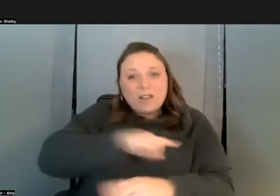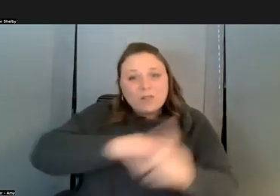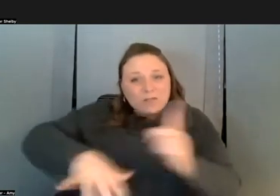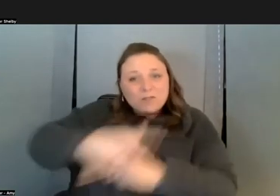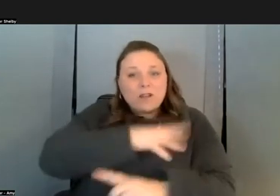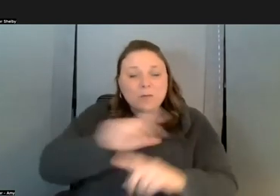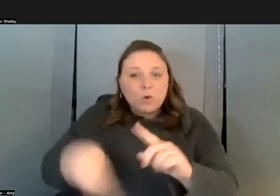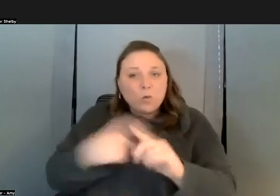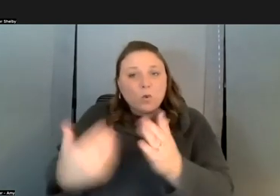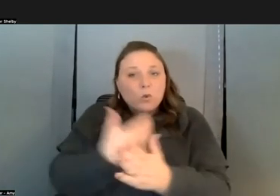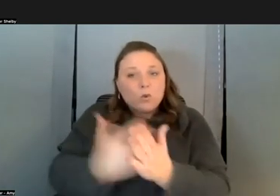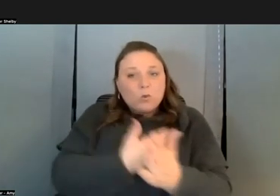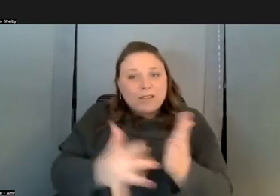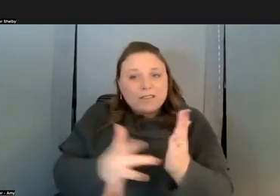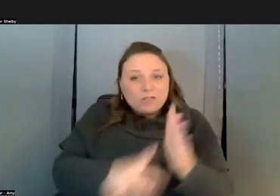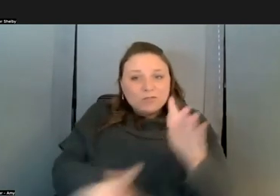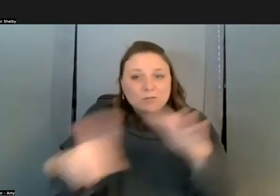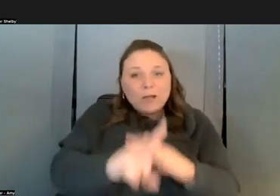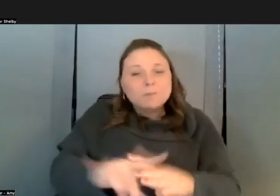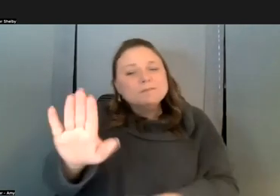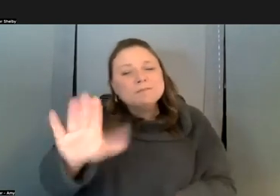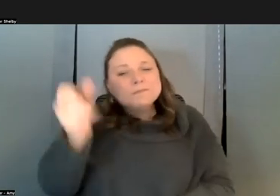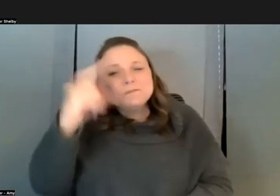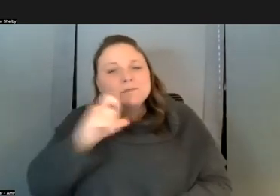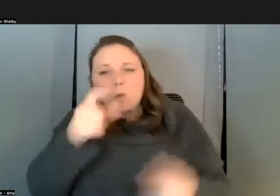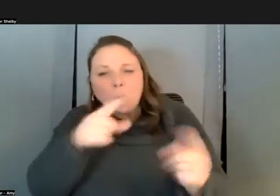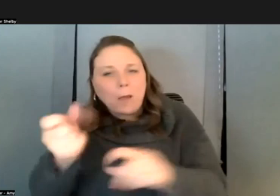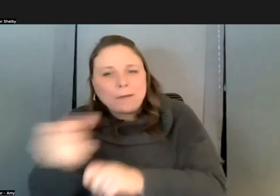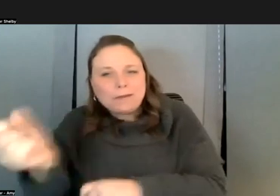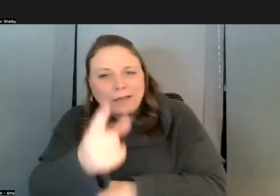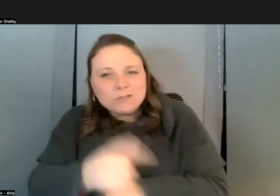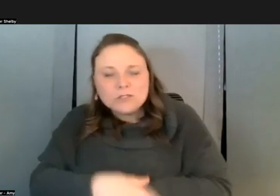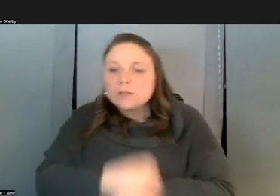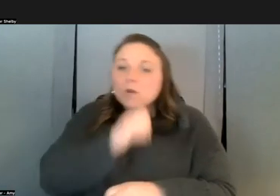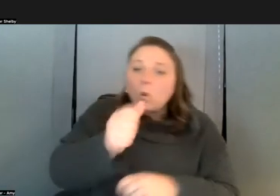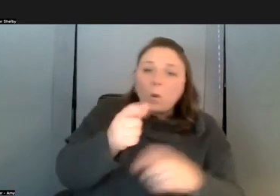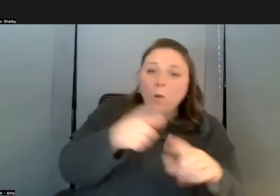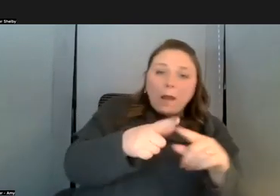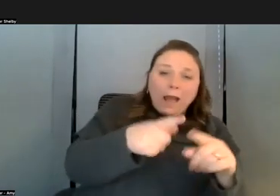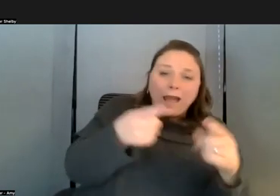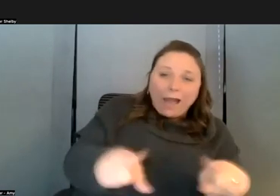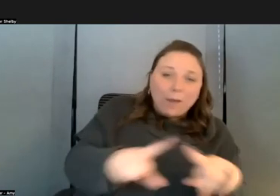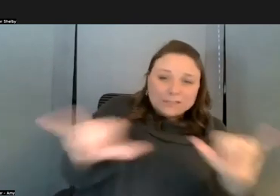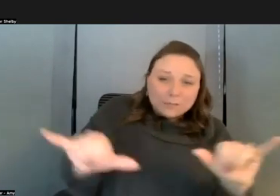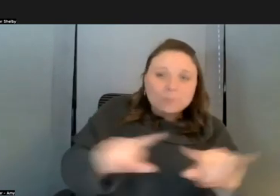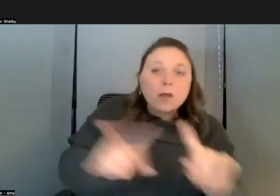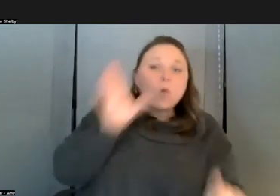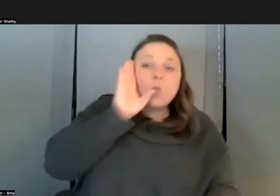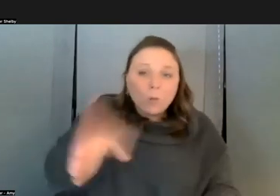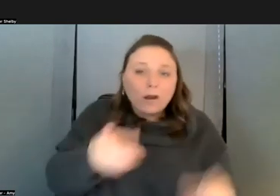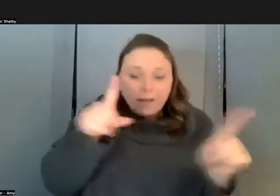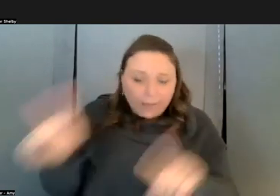happen next year and it's certainly not all going to happen at once but it is going to happen um you know